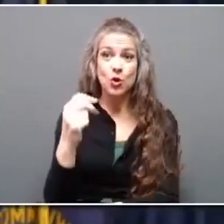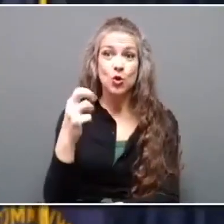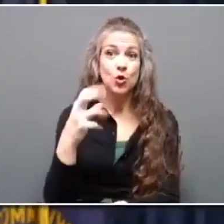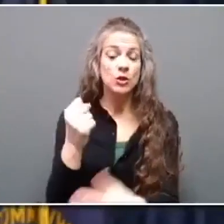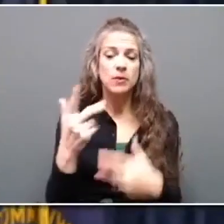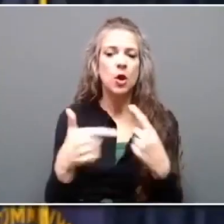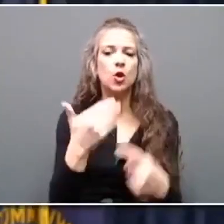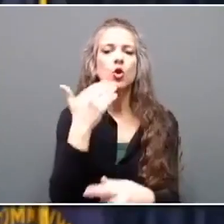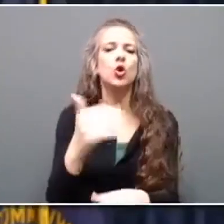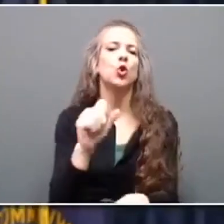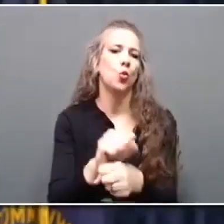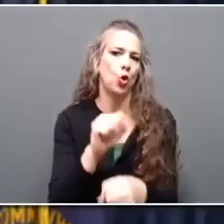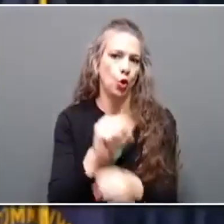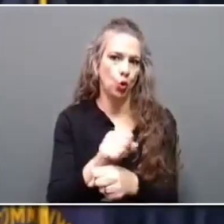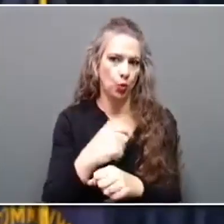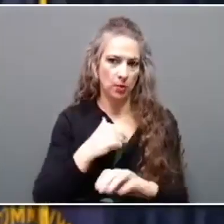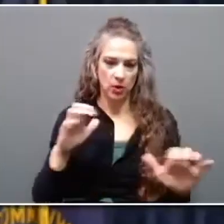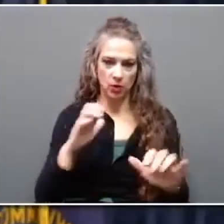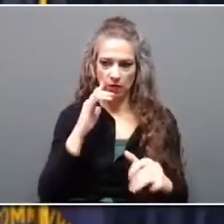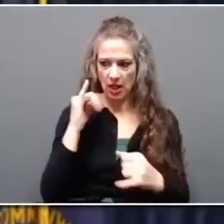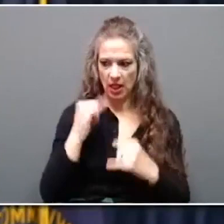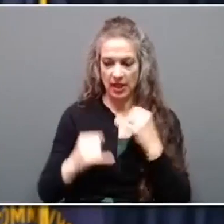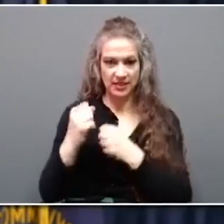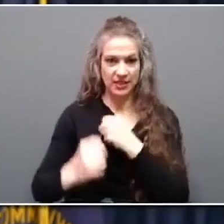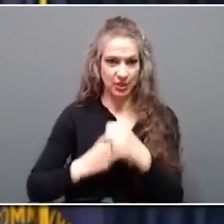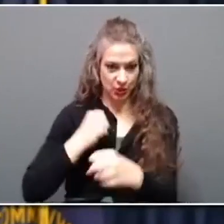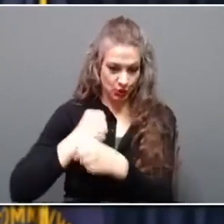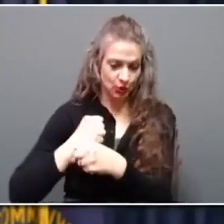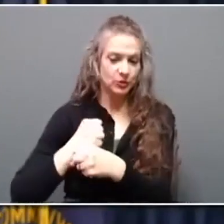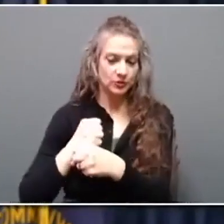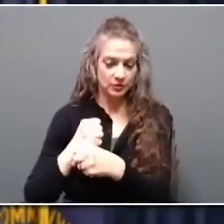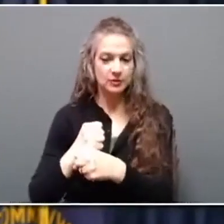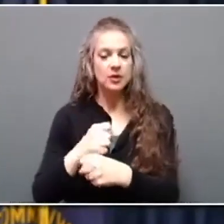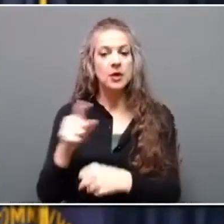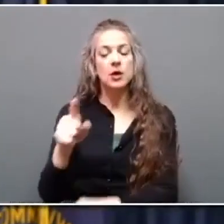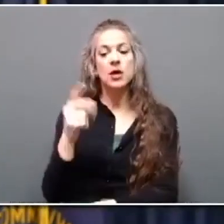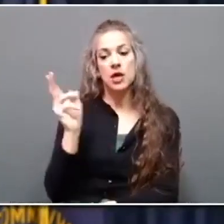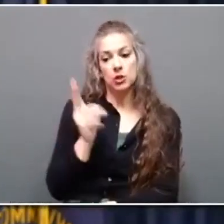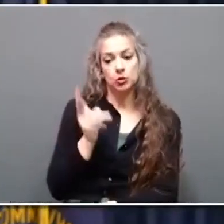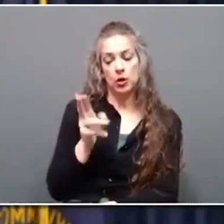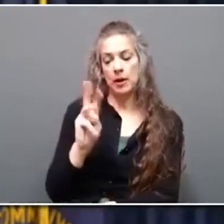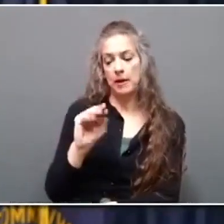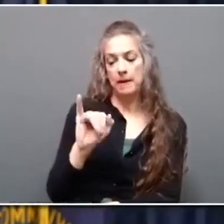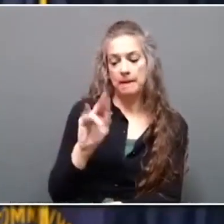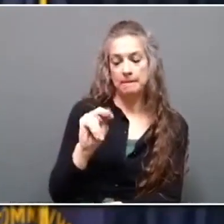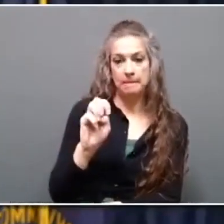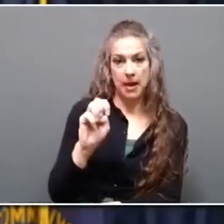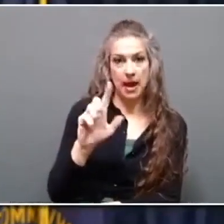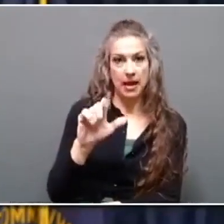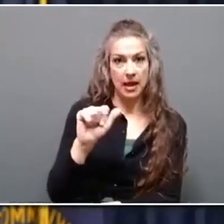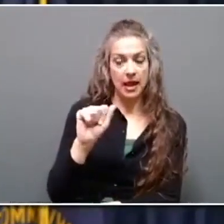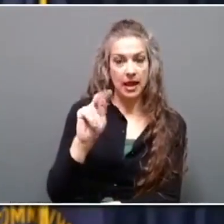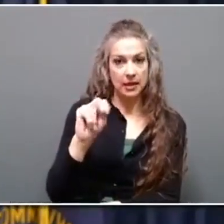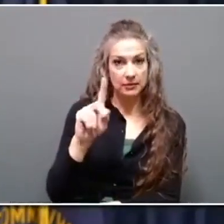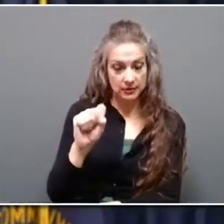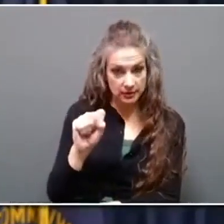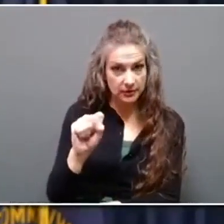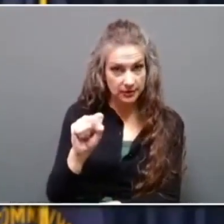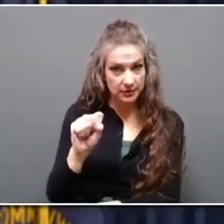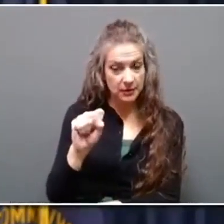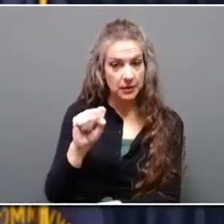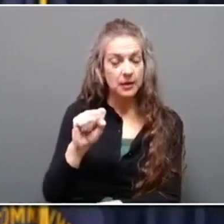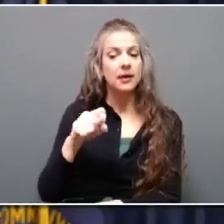doing over the past year, restoring historic mine lands and providing safe and reliable drinking water to our eastern Kentucky